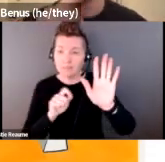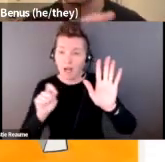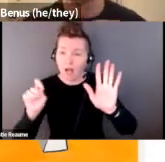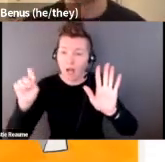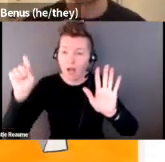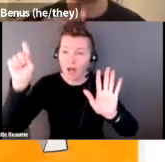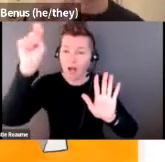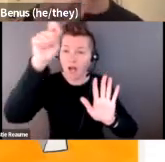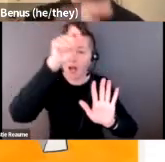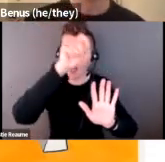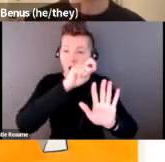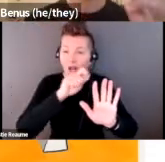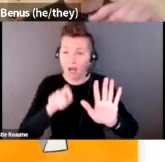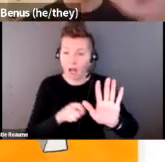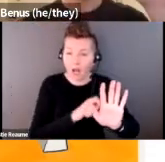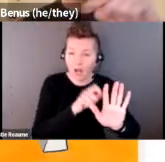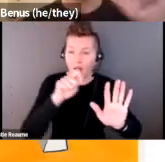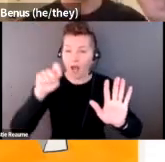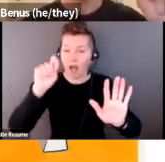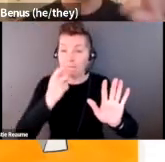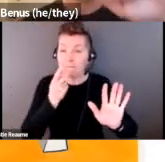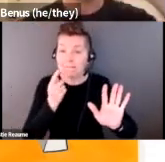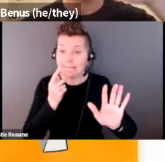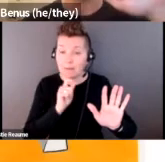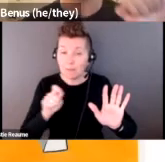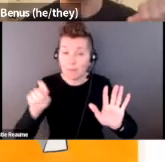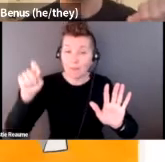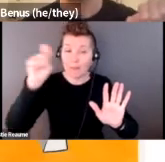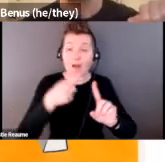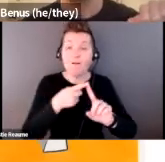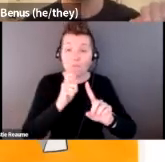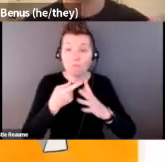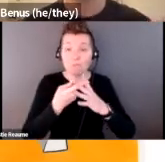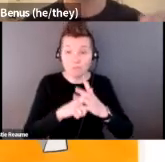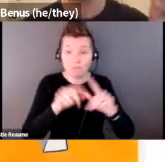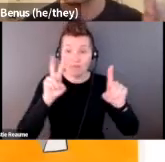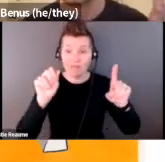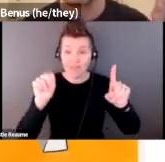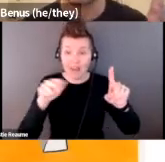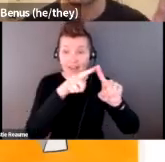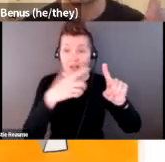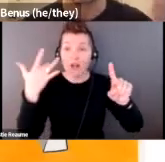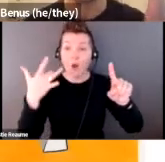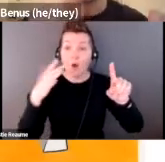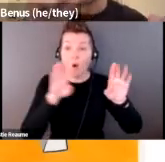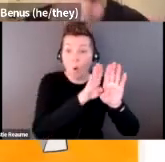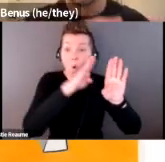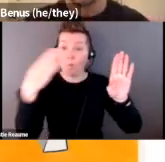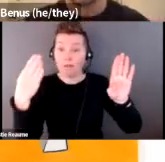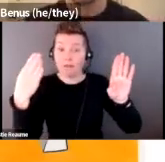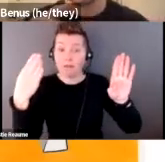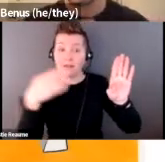a snaking line from the van, which has an open door with some small figures inside,